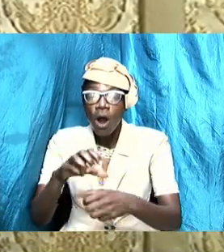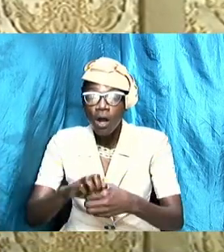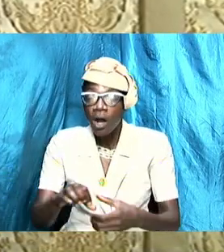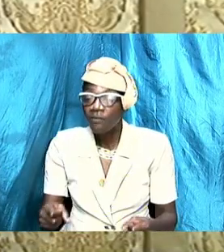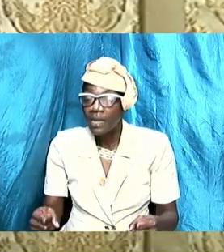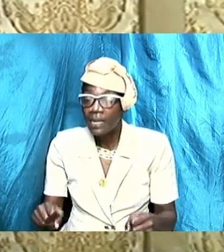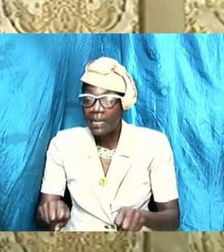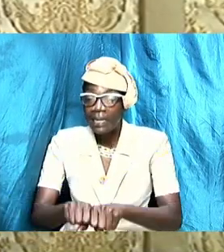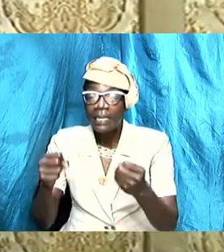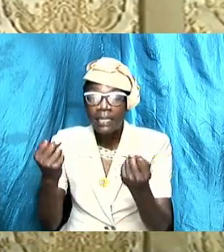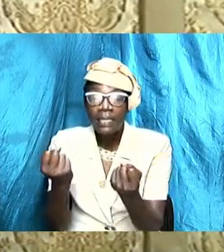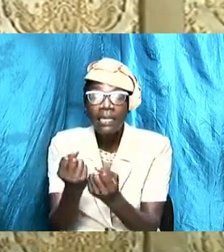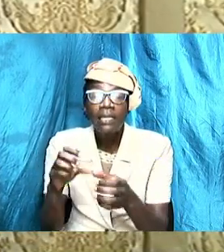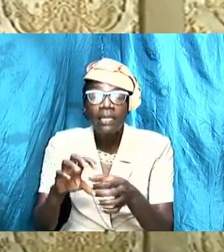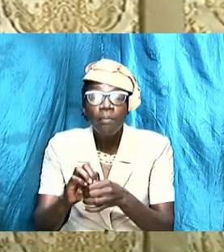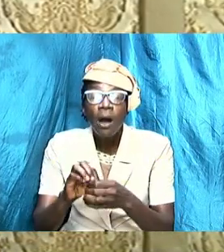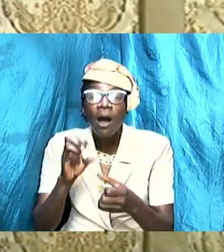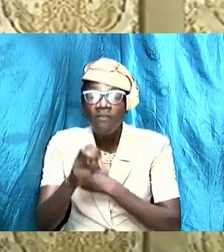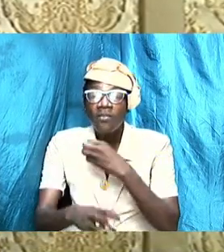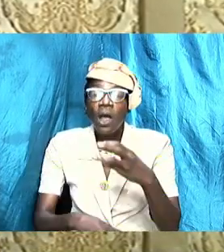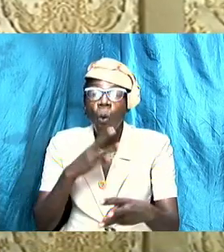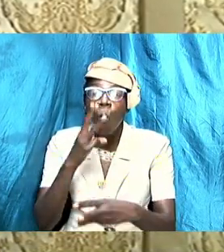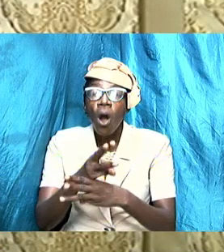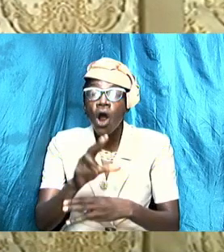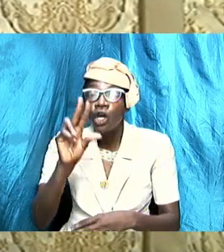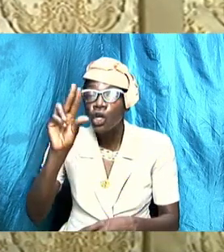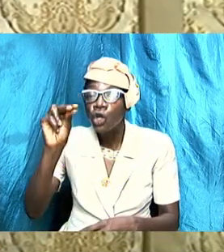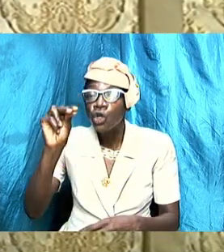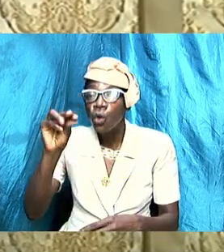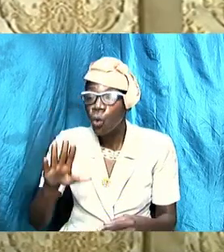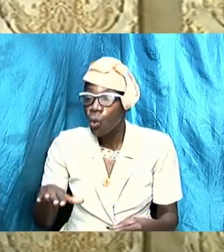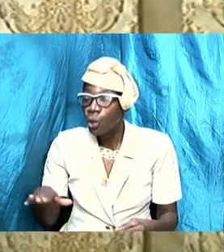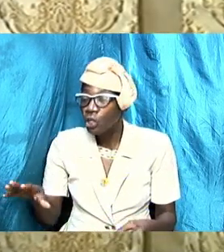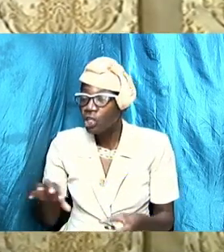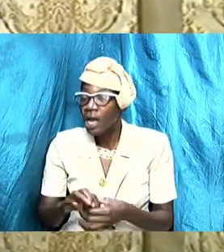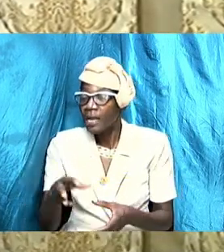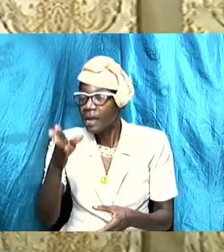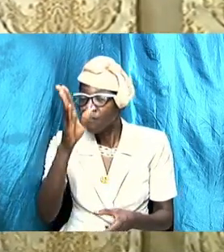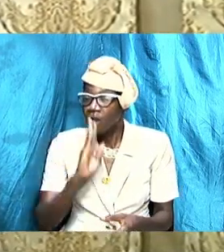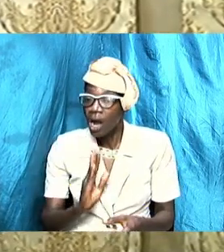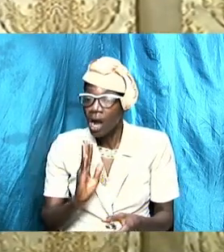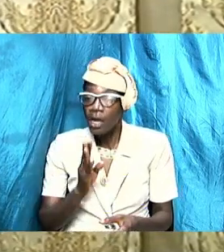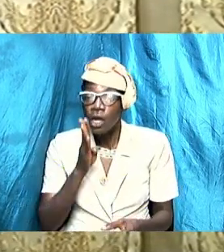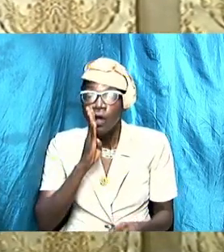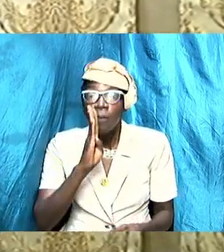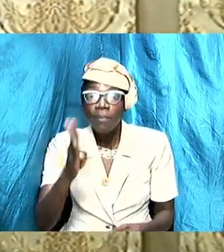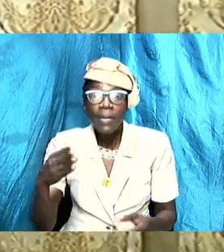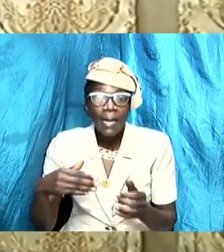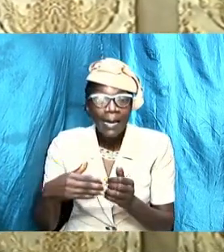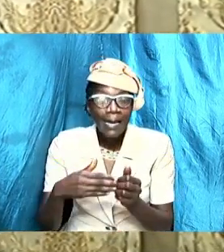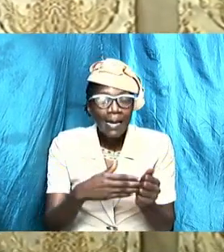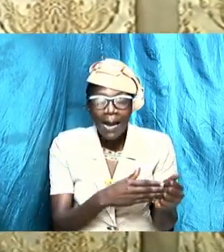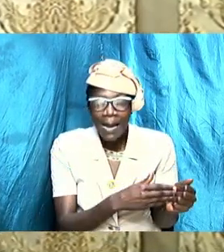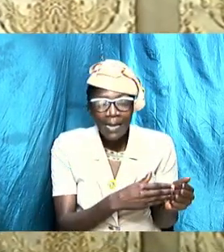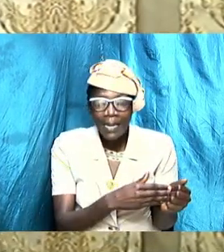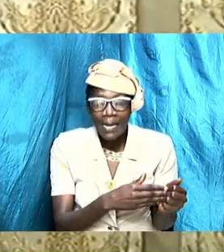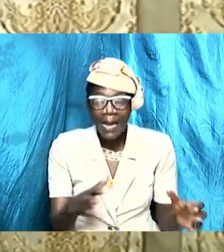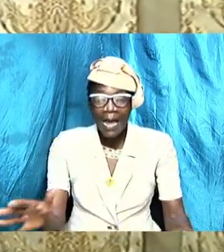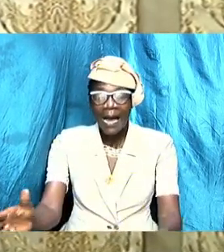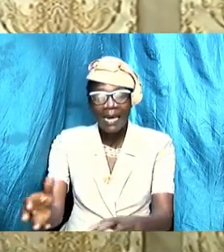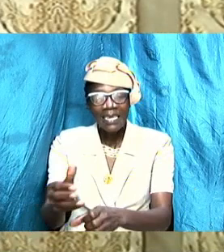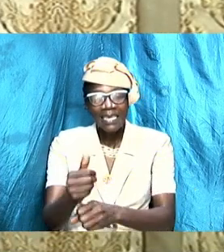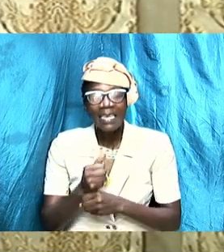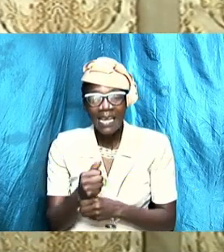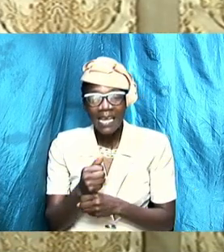No child of God ought to be guided and ought to be instructed and ought to take, so to speak,